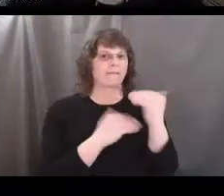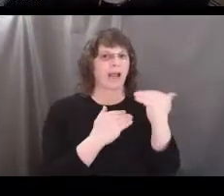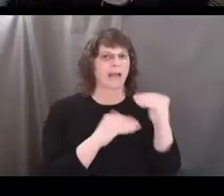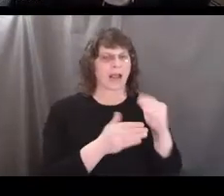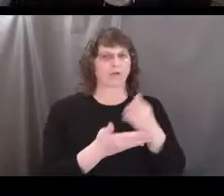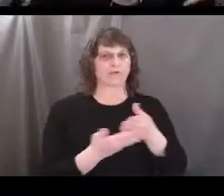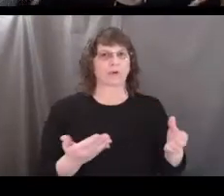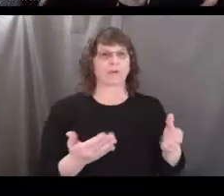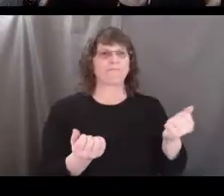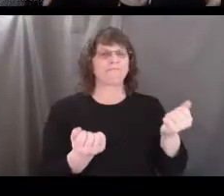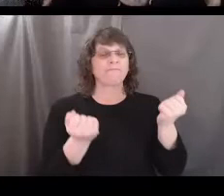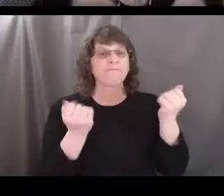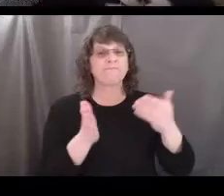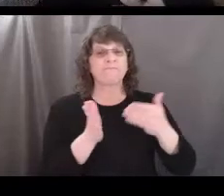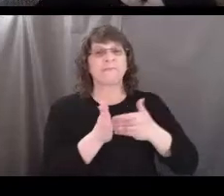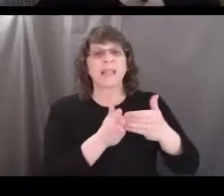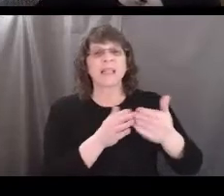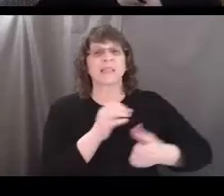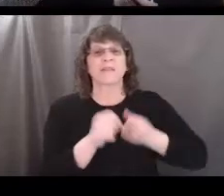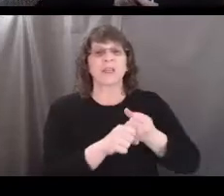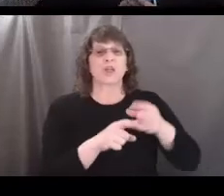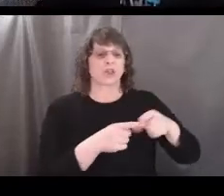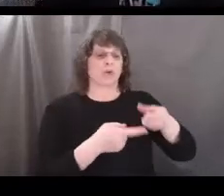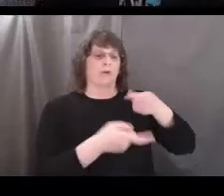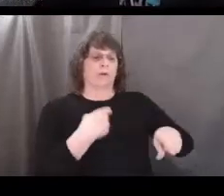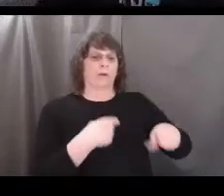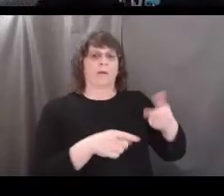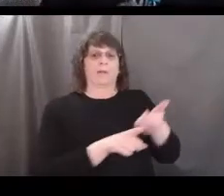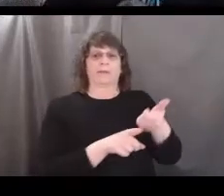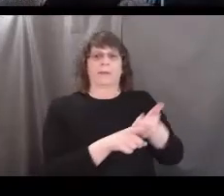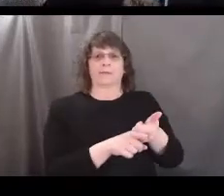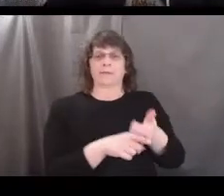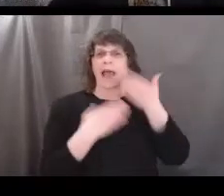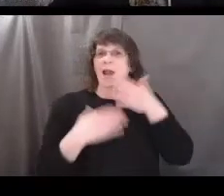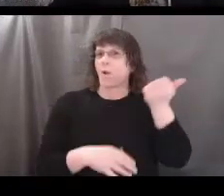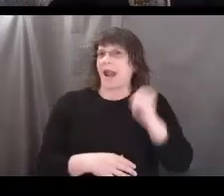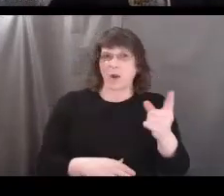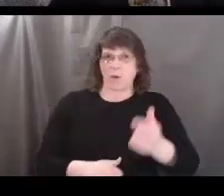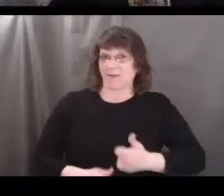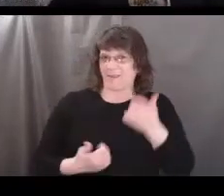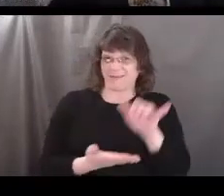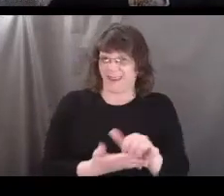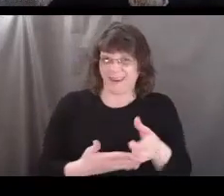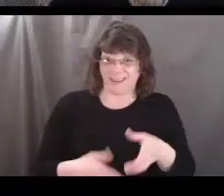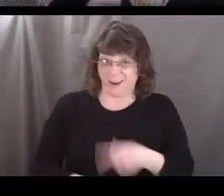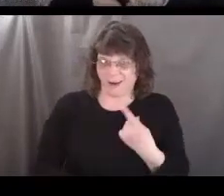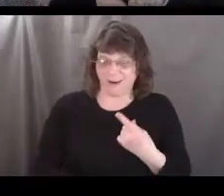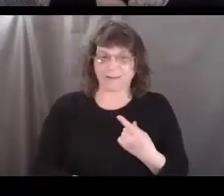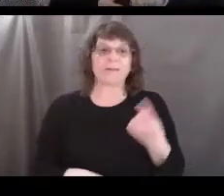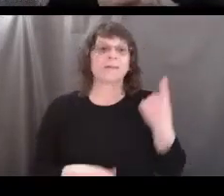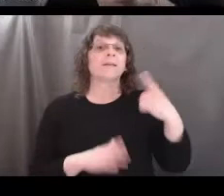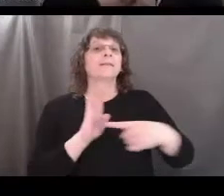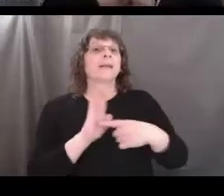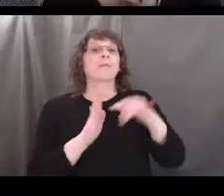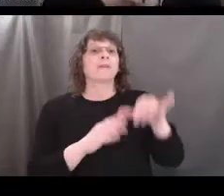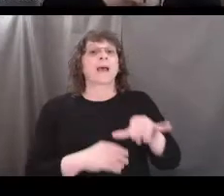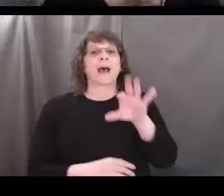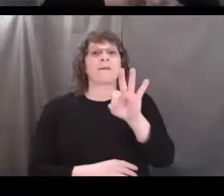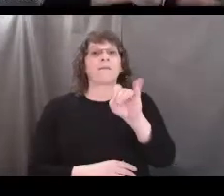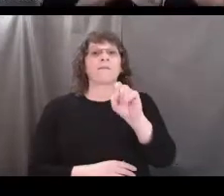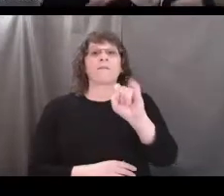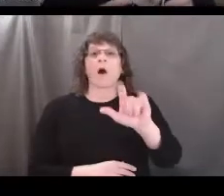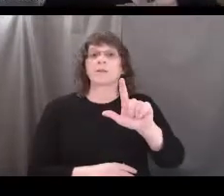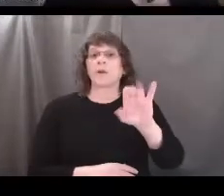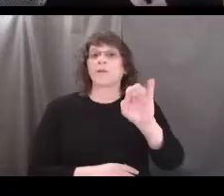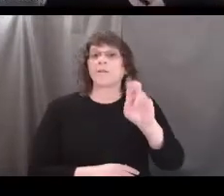millions of years to renew themselves. And I don't know anyone that's lived that long. Some examples of this are fossil fuels,